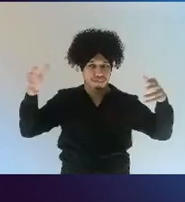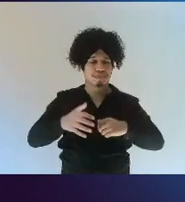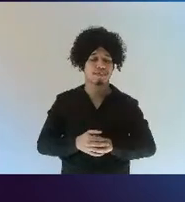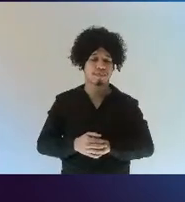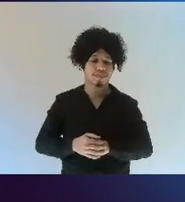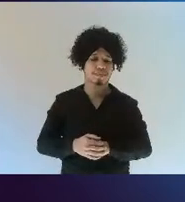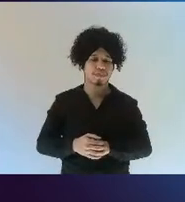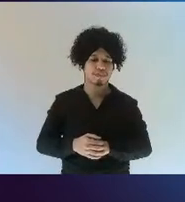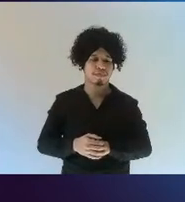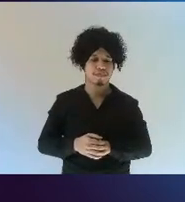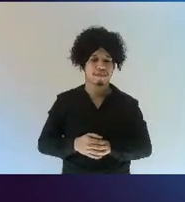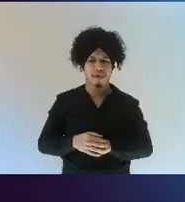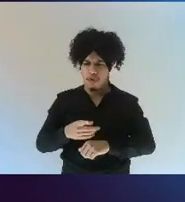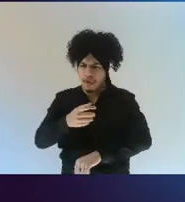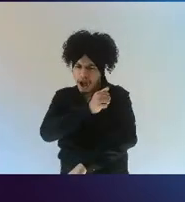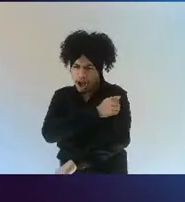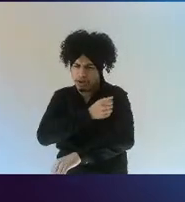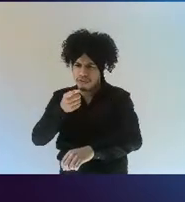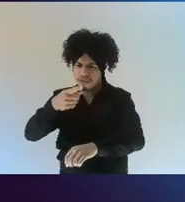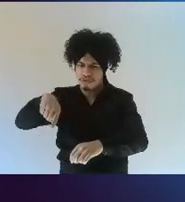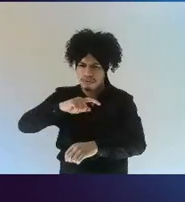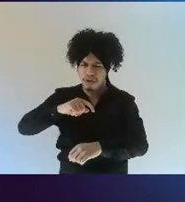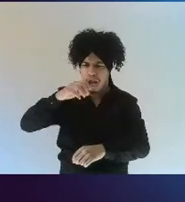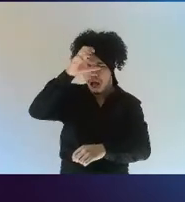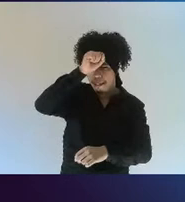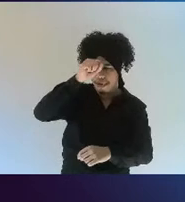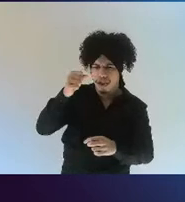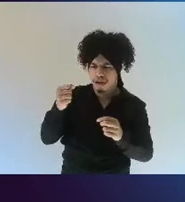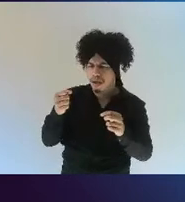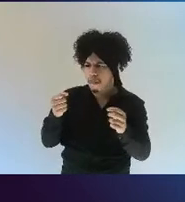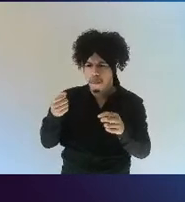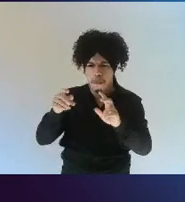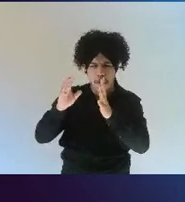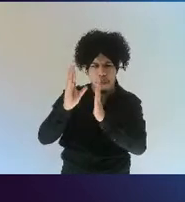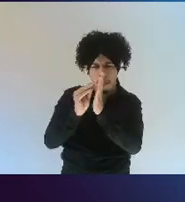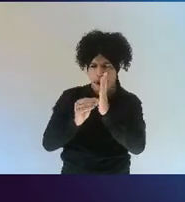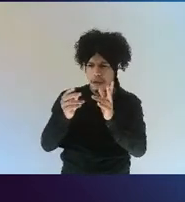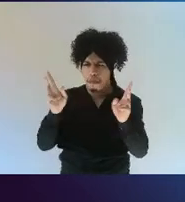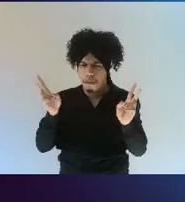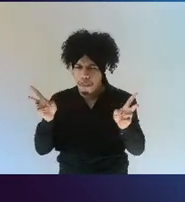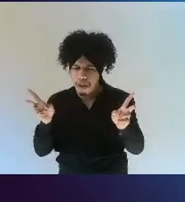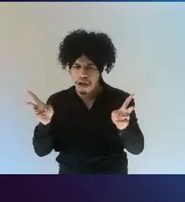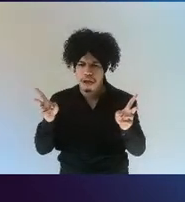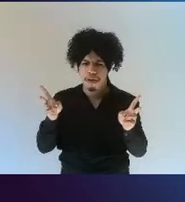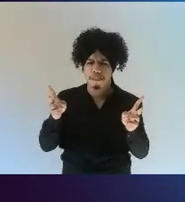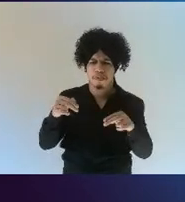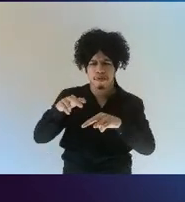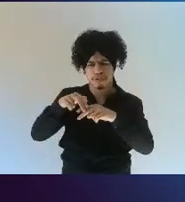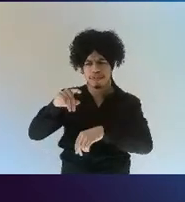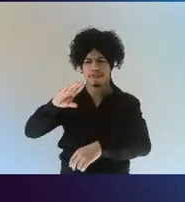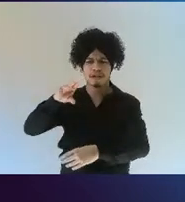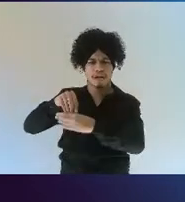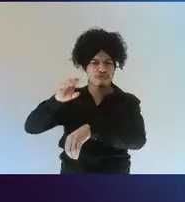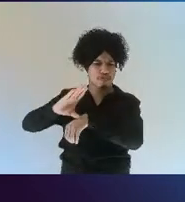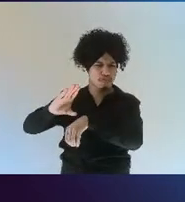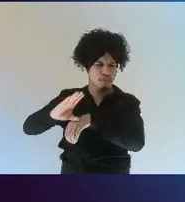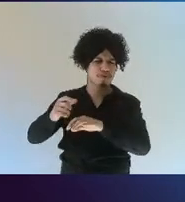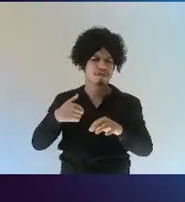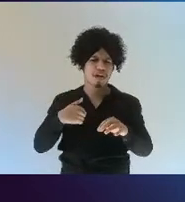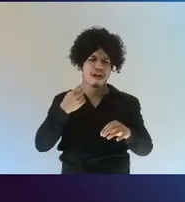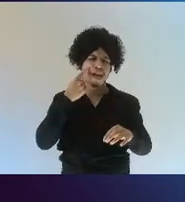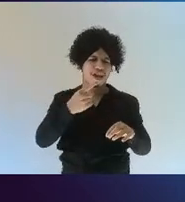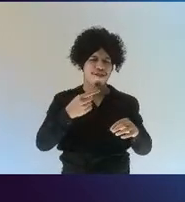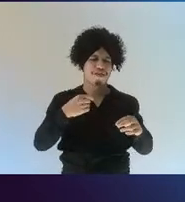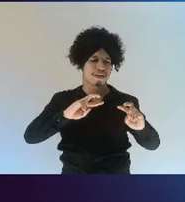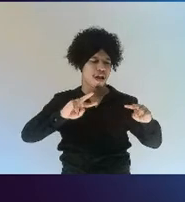learn the same content to the same level of depth as a result of being in EMI? And I do see your questions here. I'd